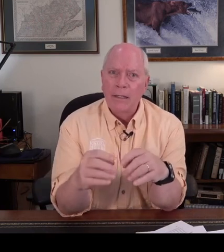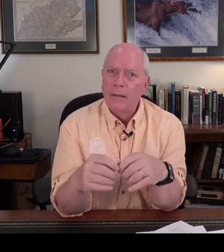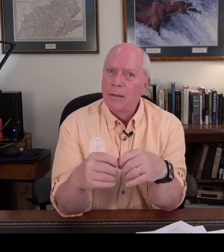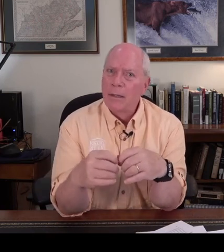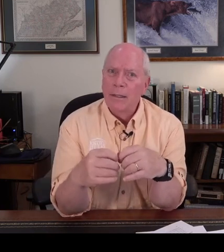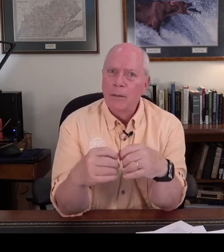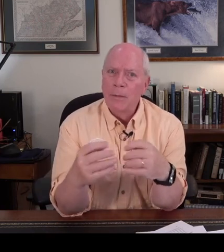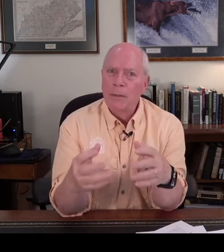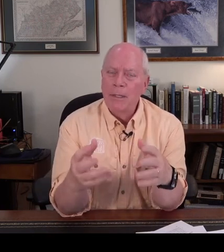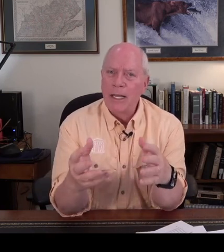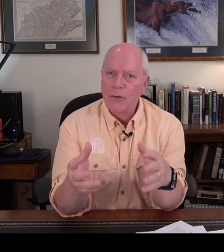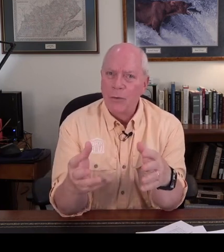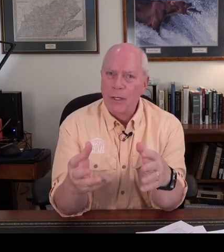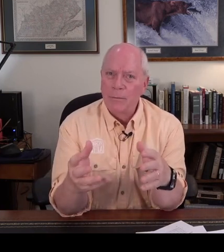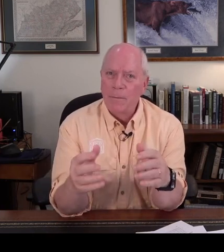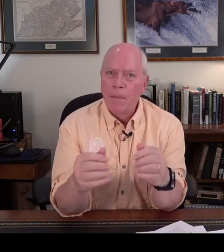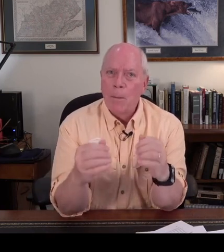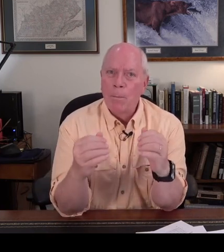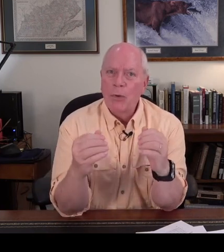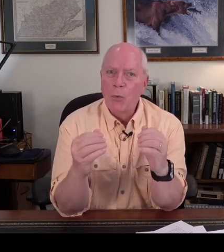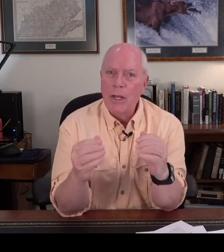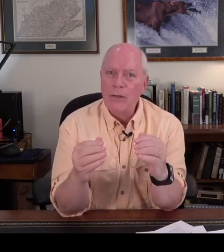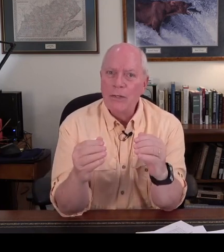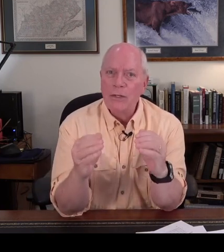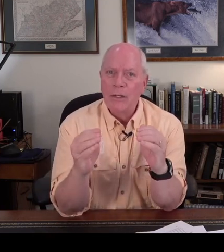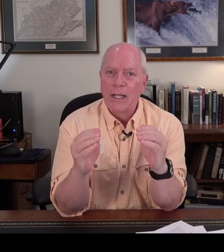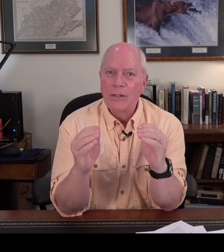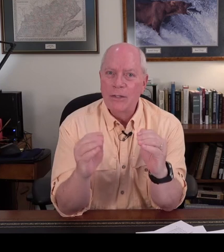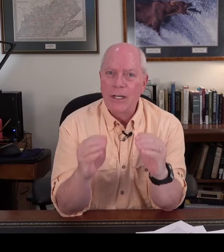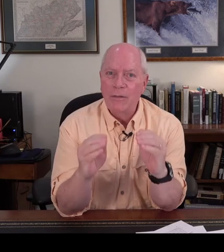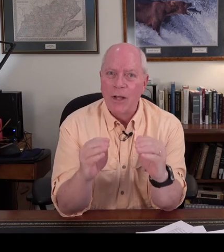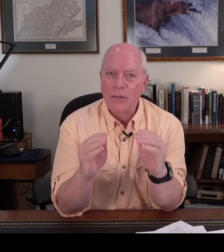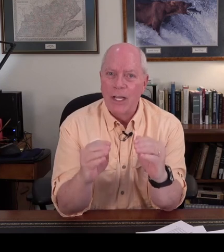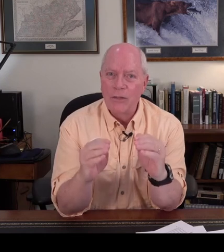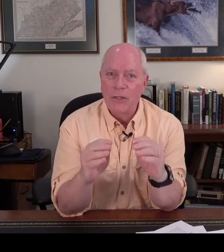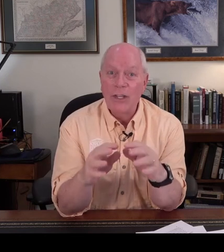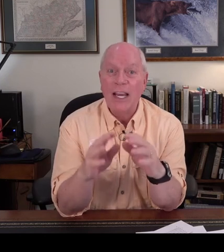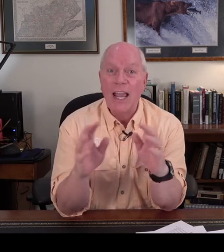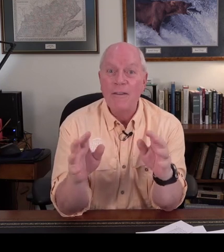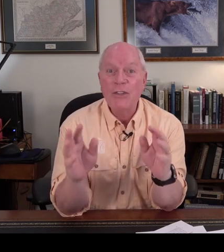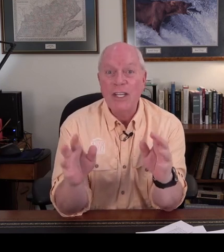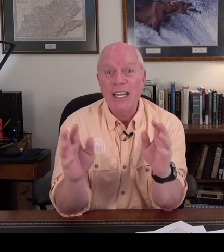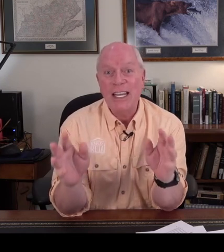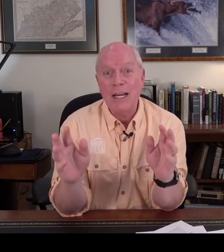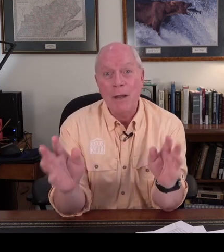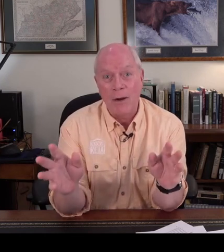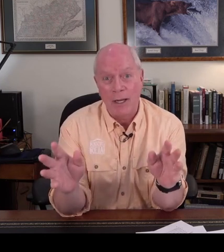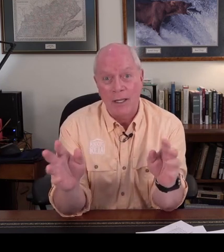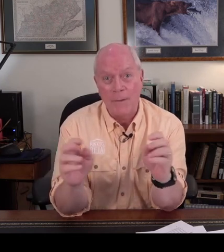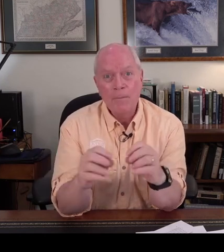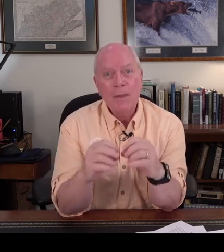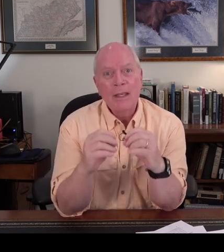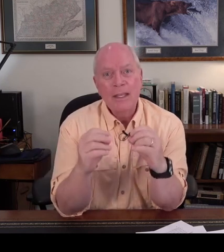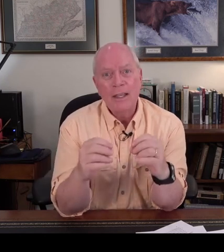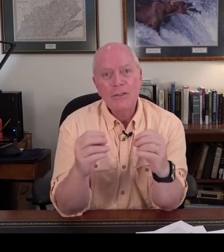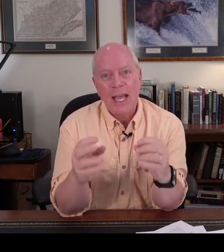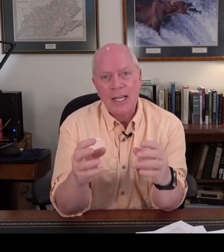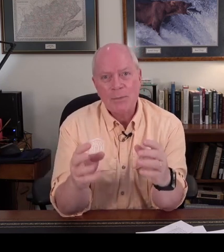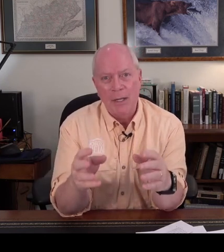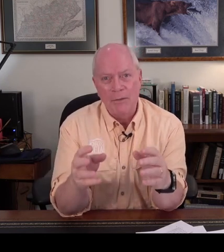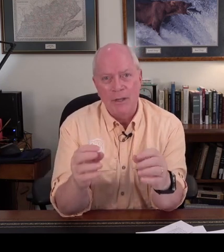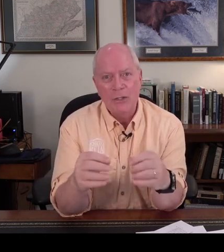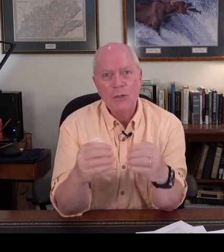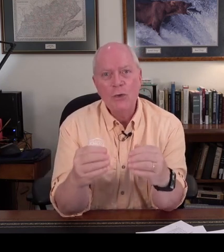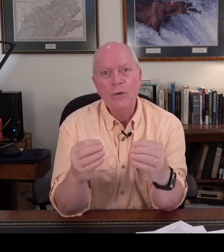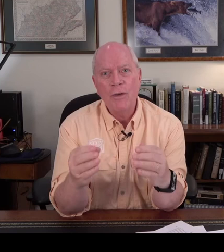again i don't mean to be lecturing but the reason that the city of los angeles and every city in america gives